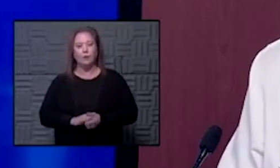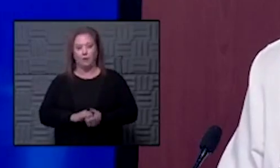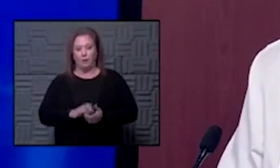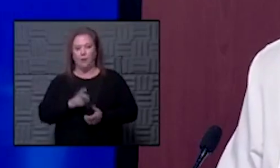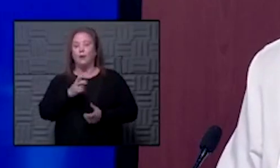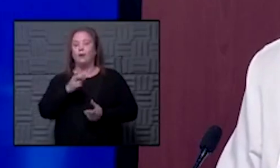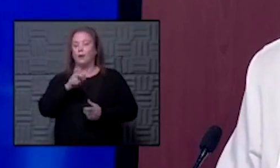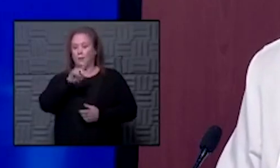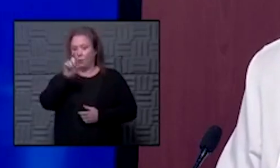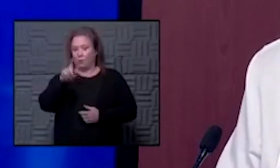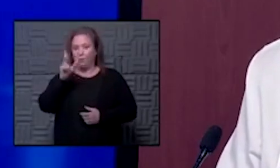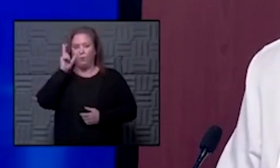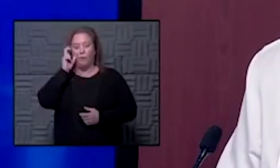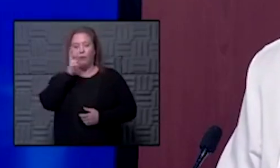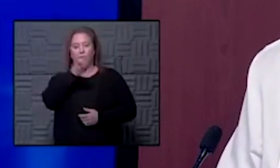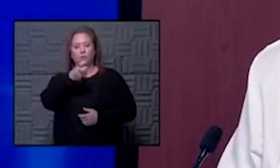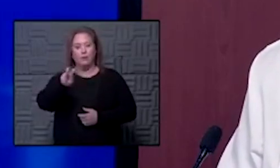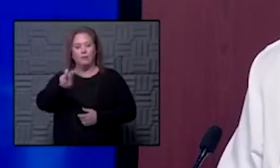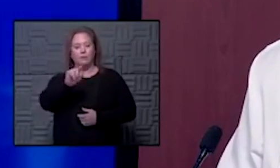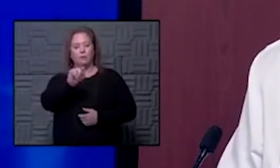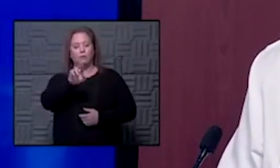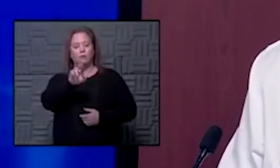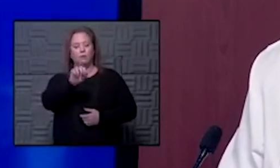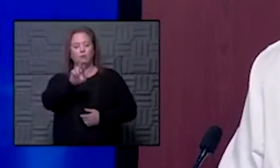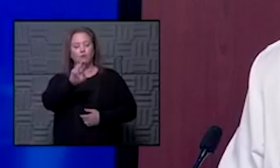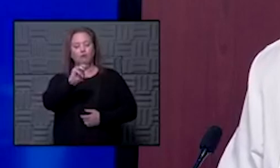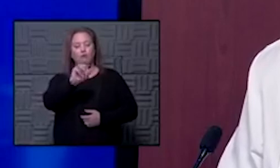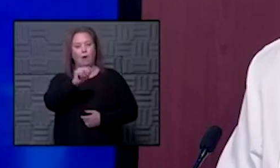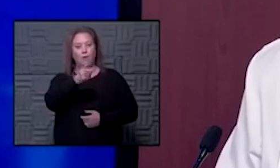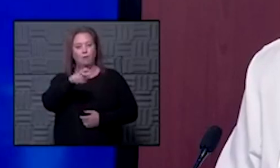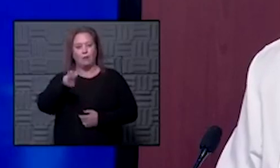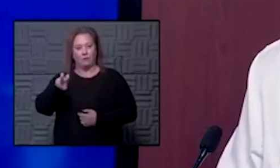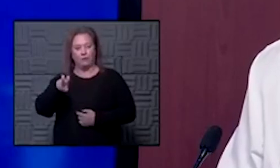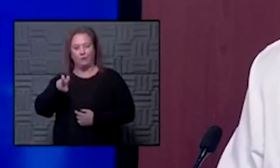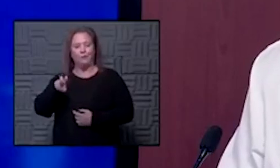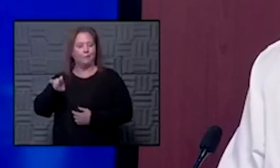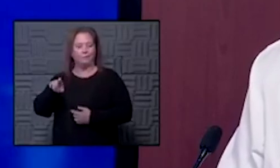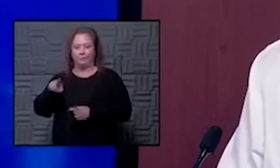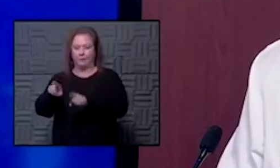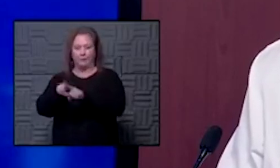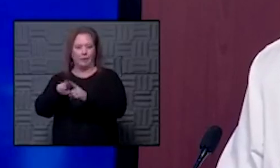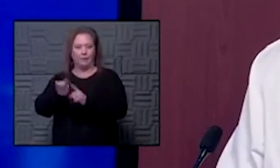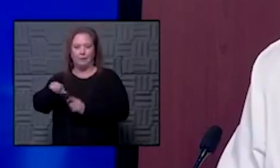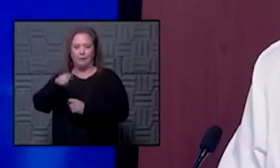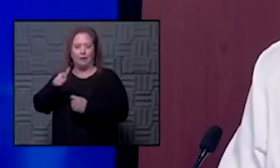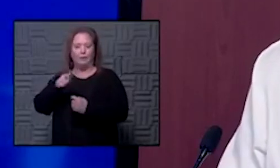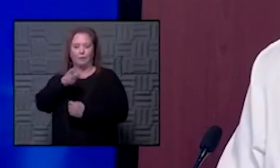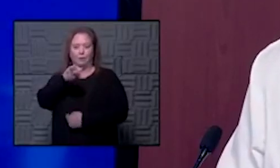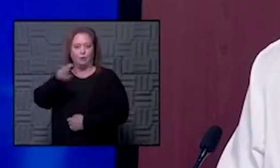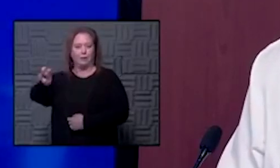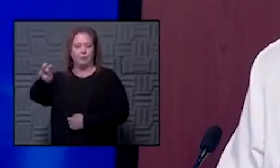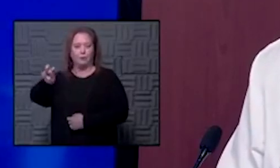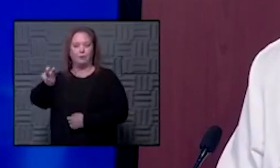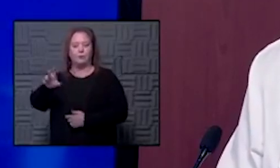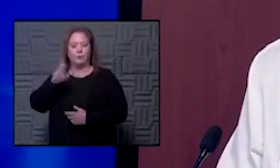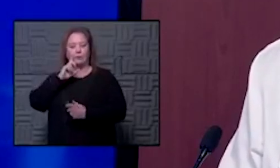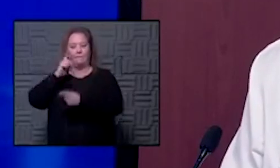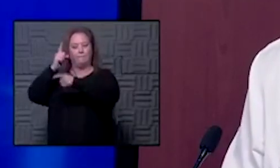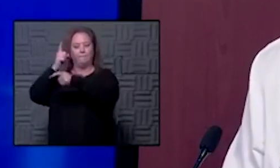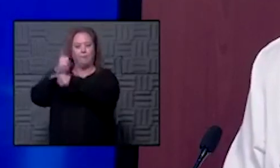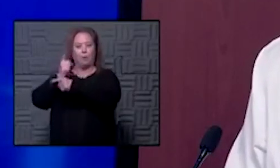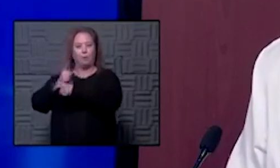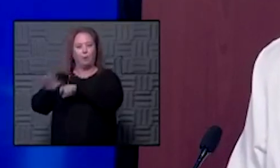transfers so we've heard a lot about trauma transfers struggling just like other transfers for covet or any other reason to find an appropriate